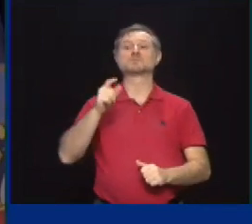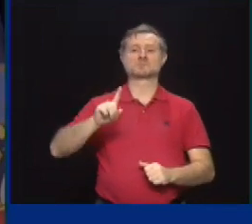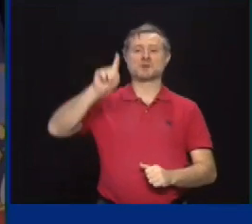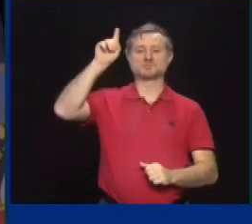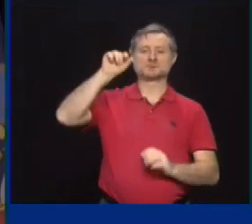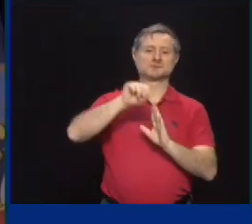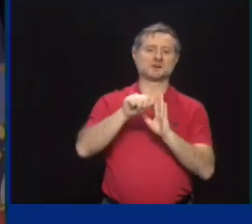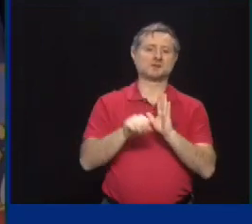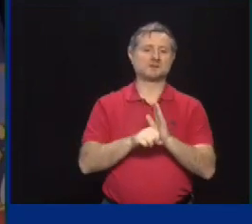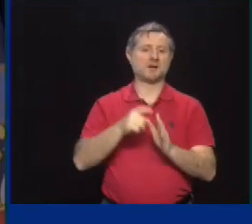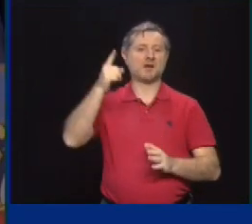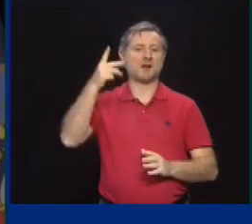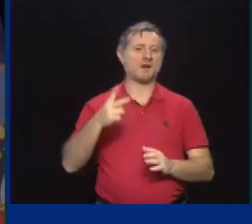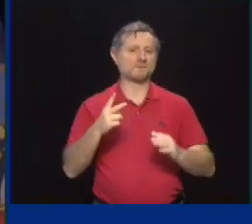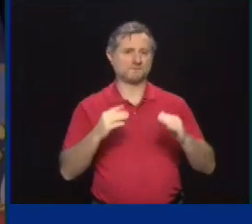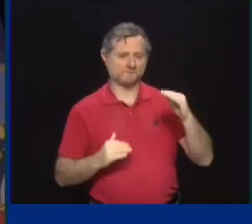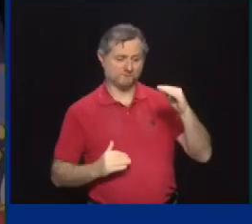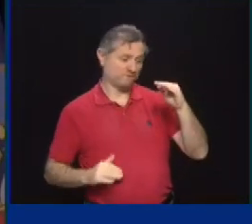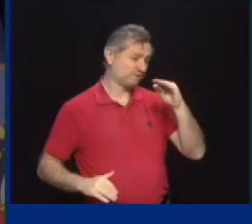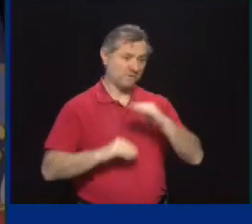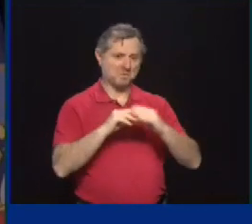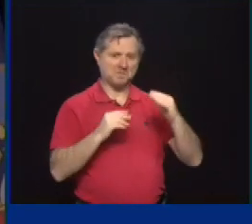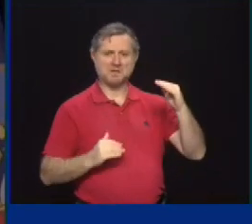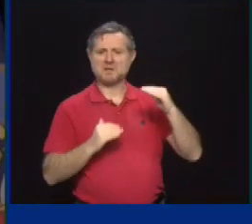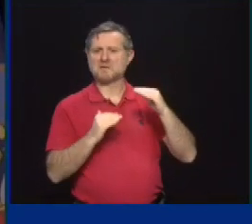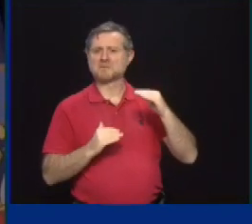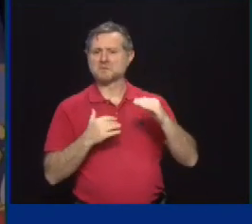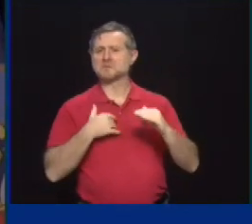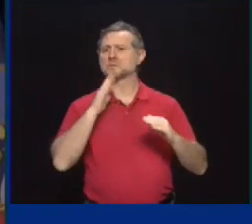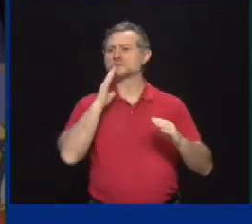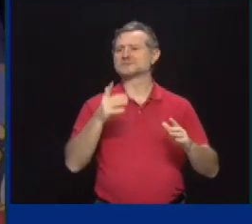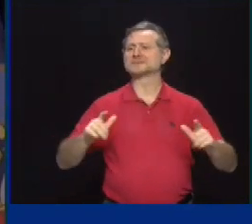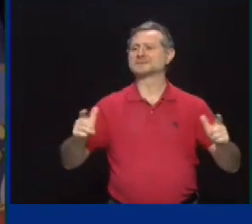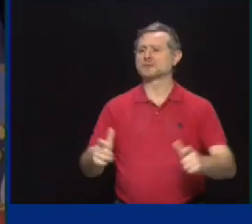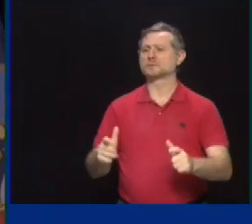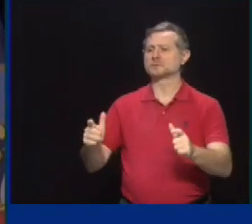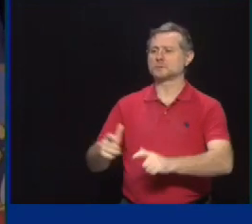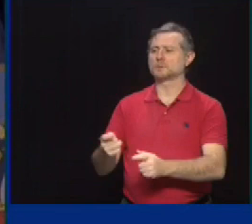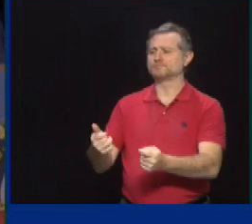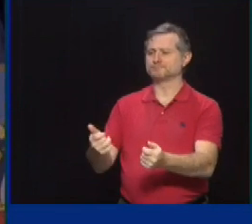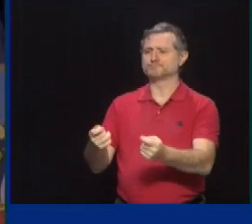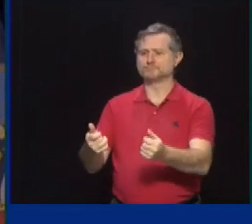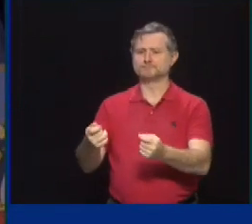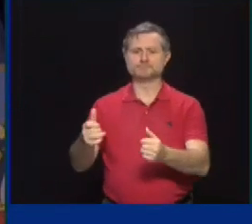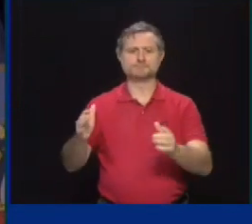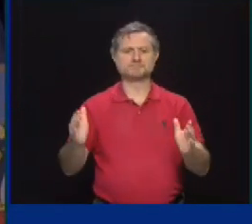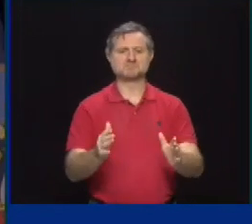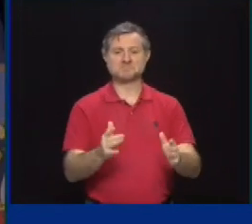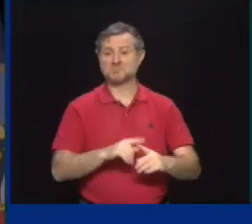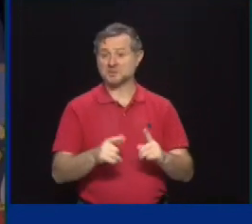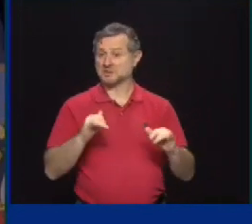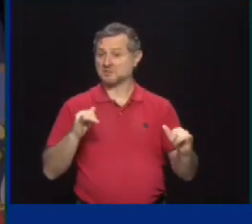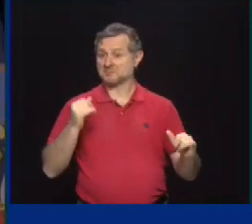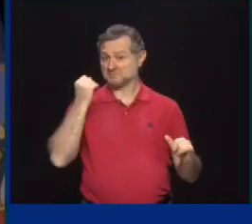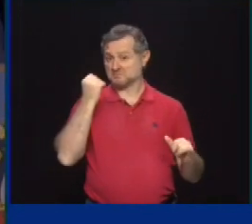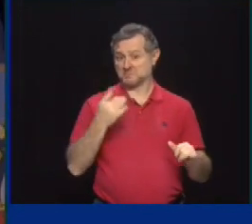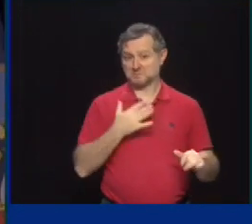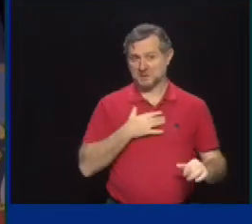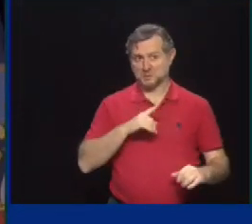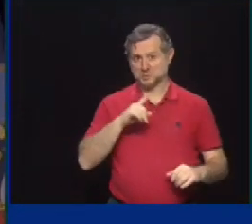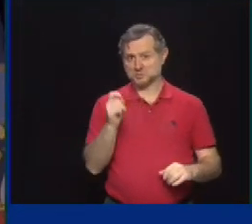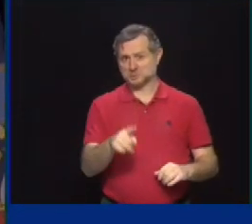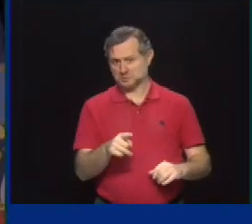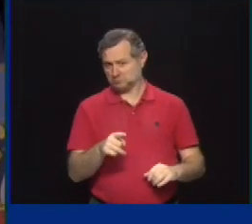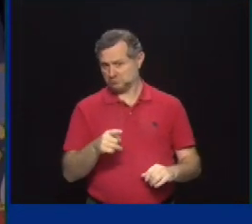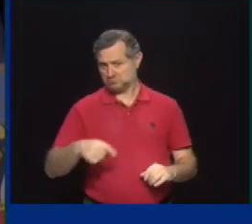we will be looking at a scaling down initiative. But also my question is always about the workers who have made